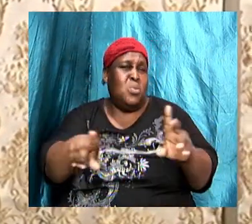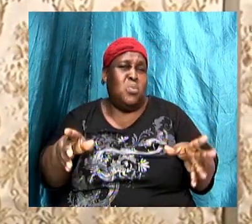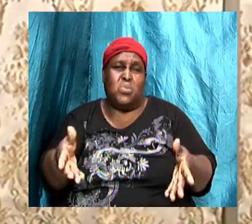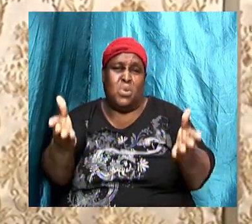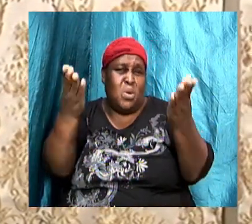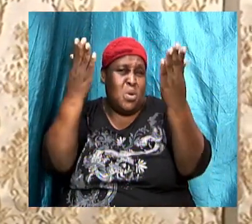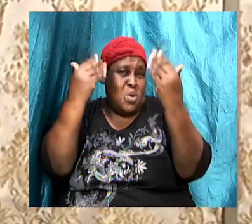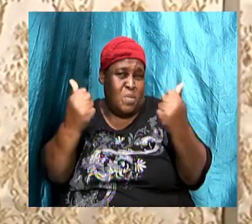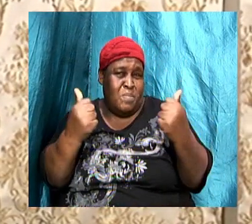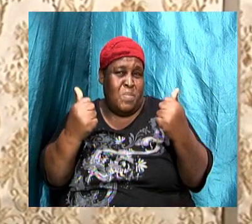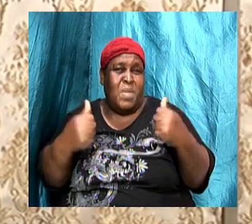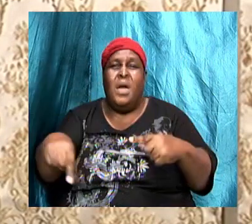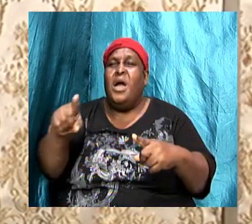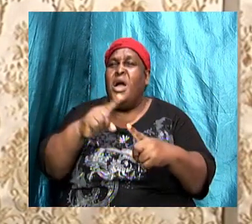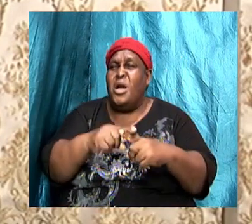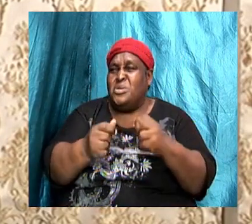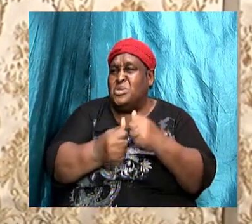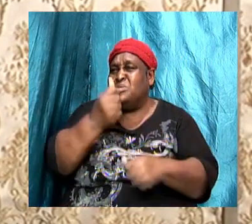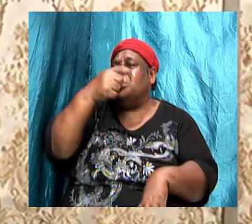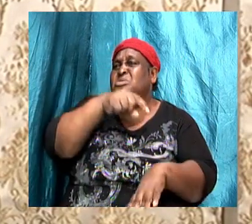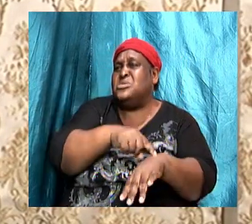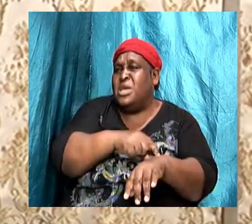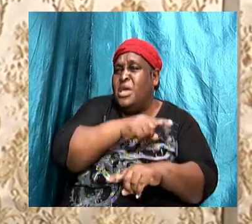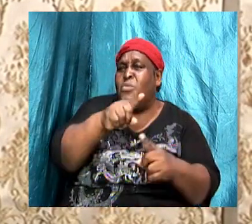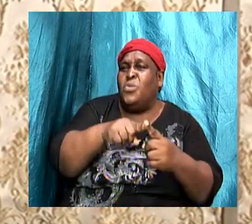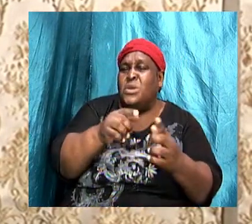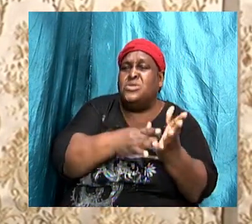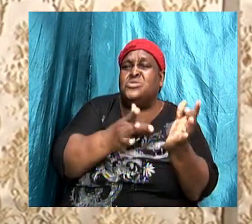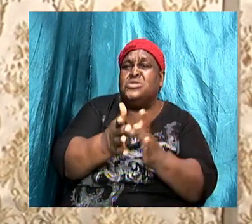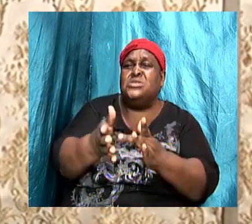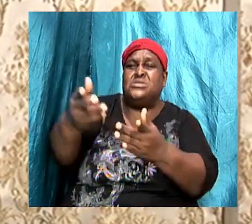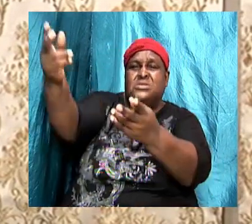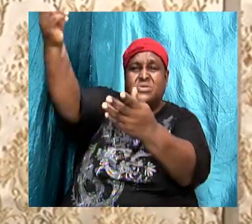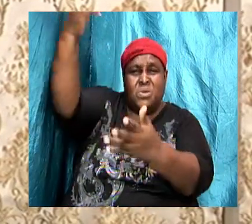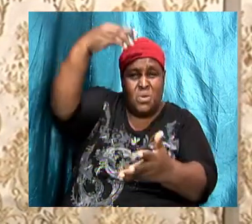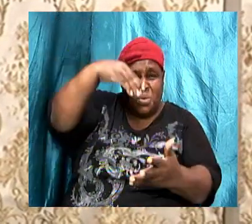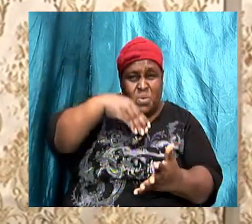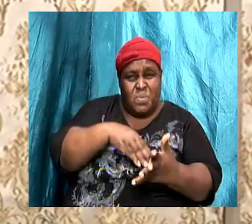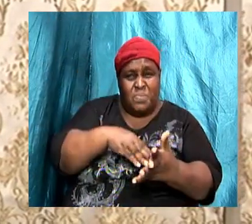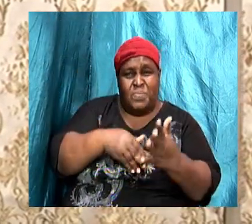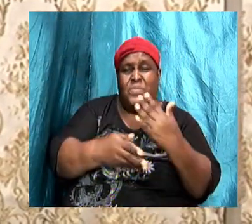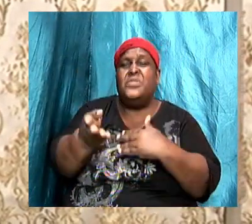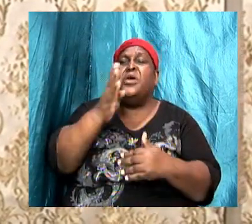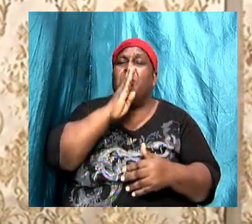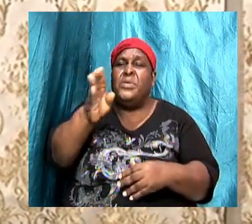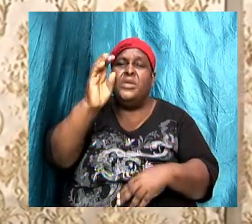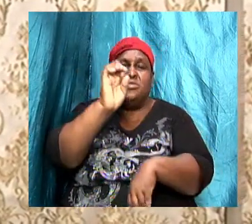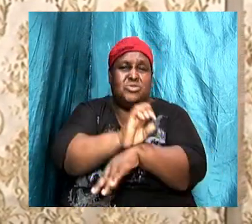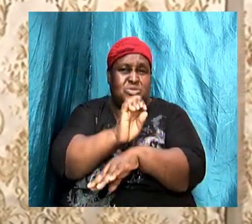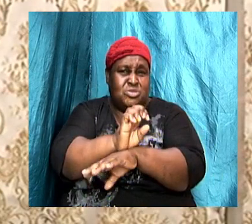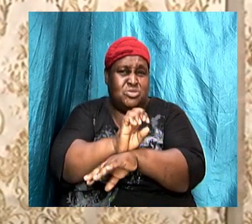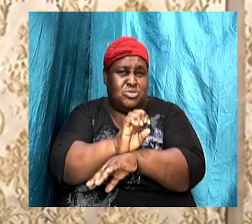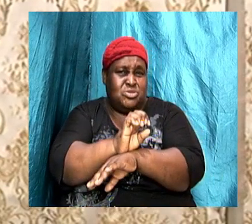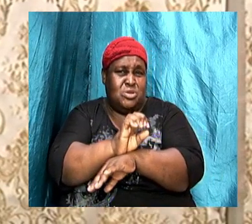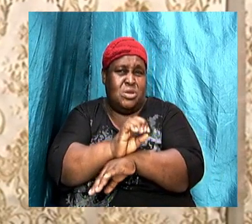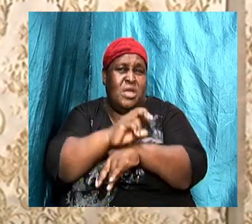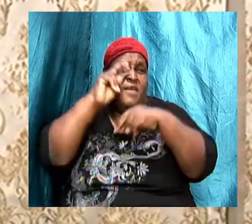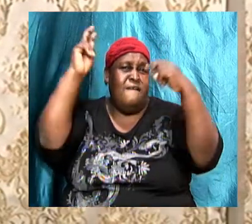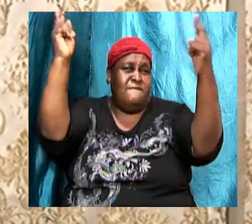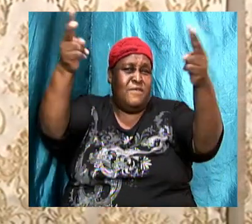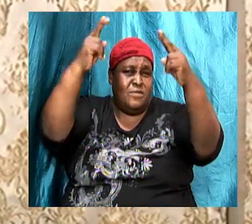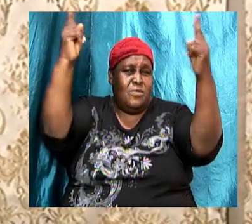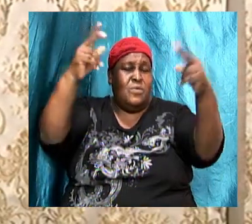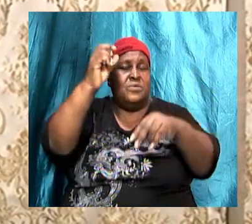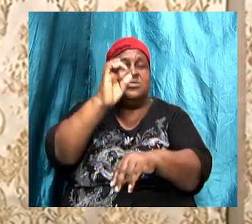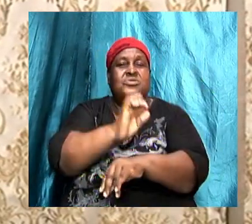until such time when he comes, there will be a church. It will be a victorious church.